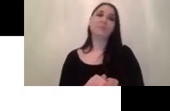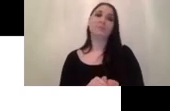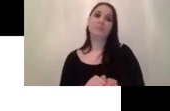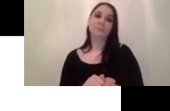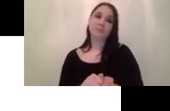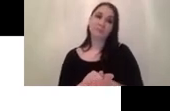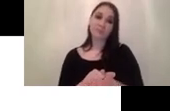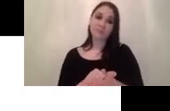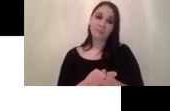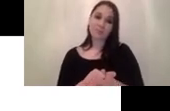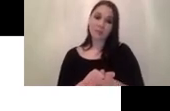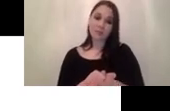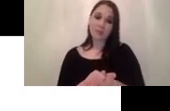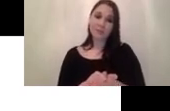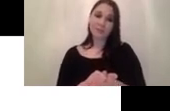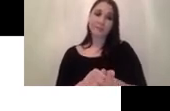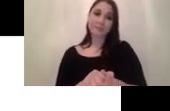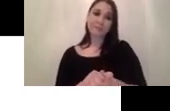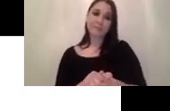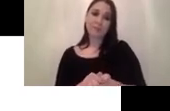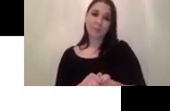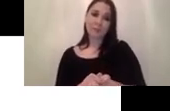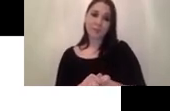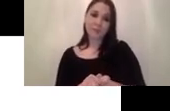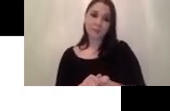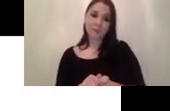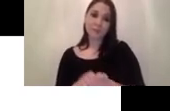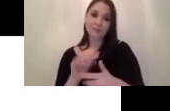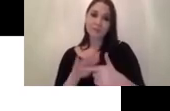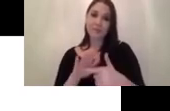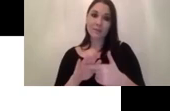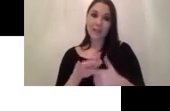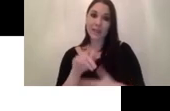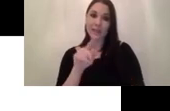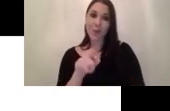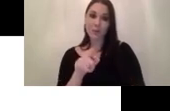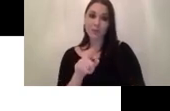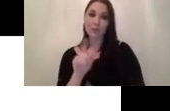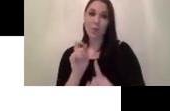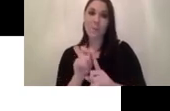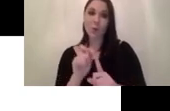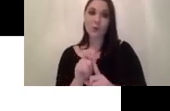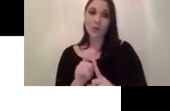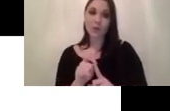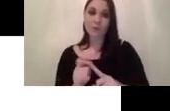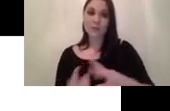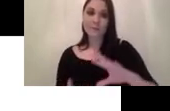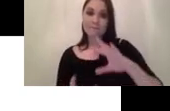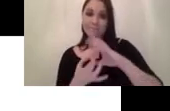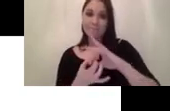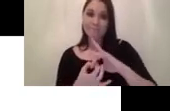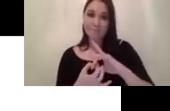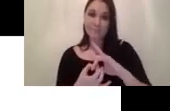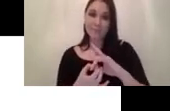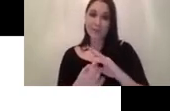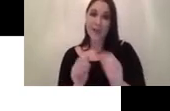proposals basically bonding boxes and then those proposals are combined with the feature map and passing